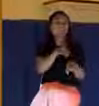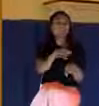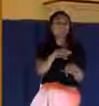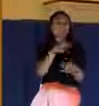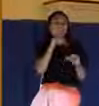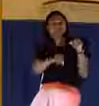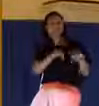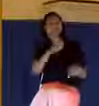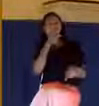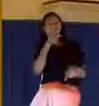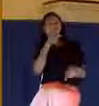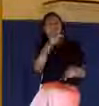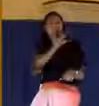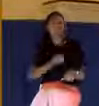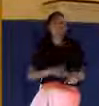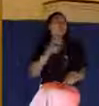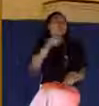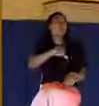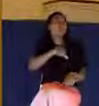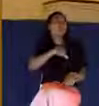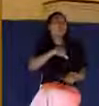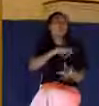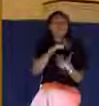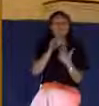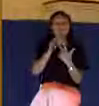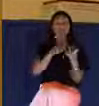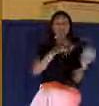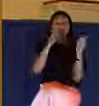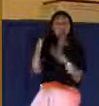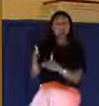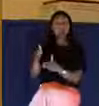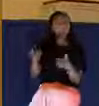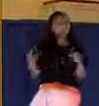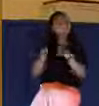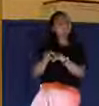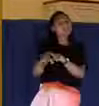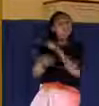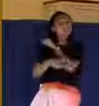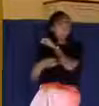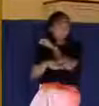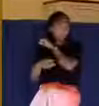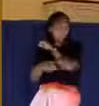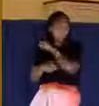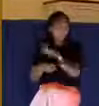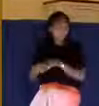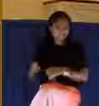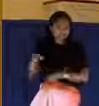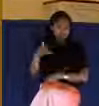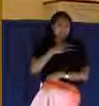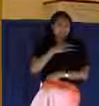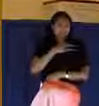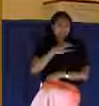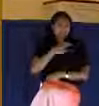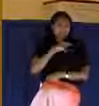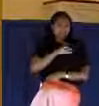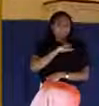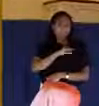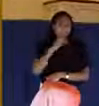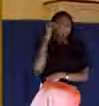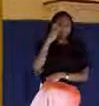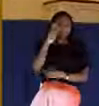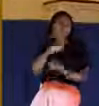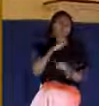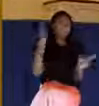who Christ was? Are you like the thief that you've been convicted and you